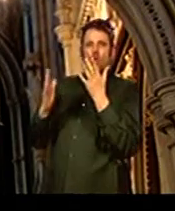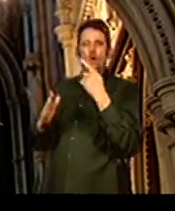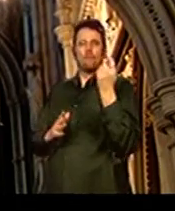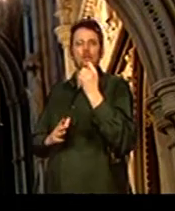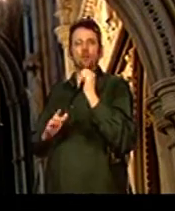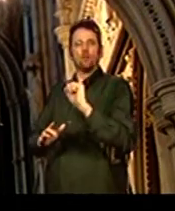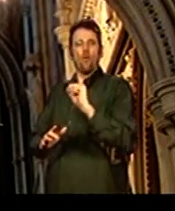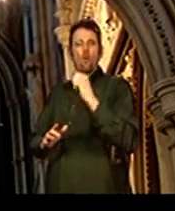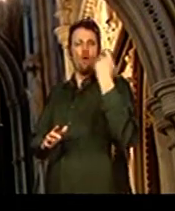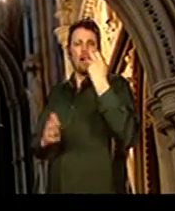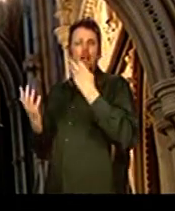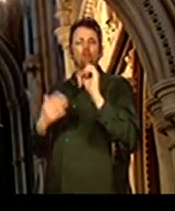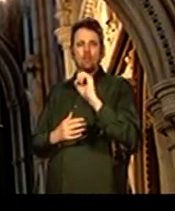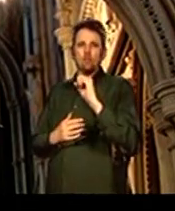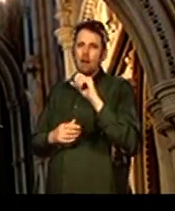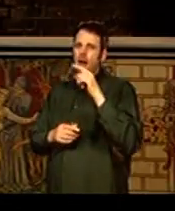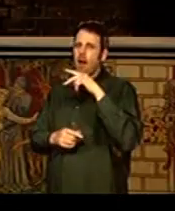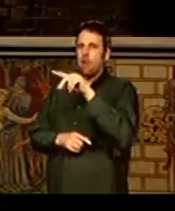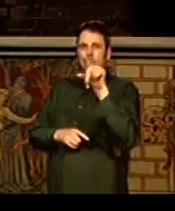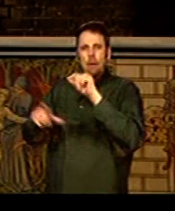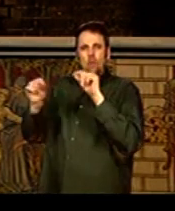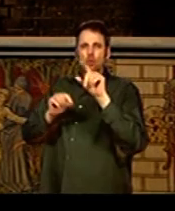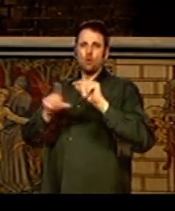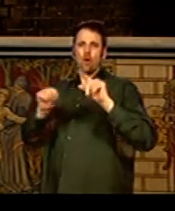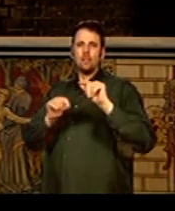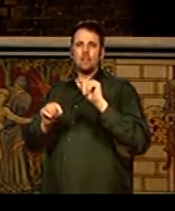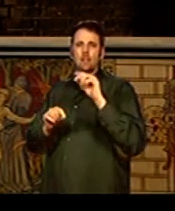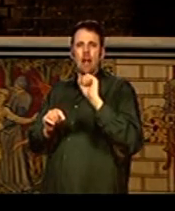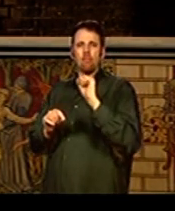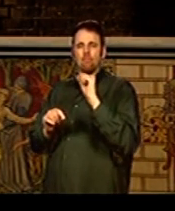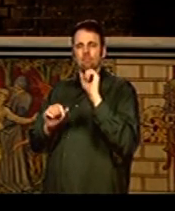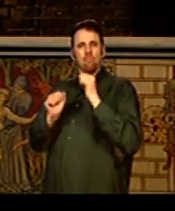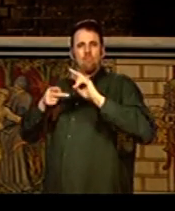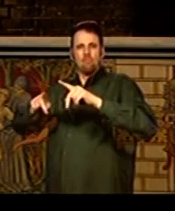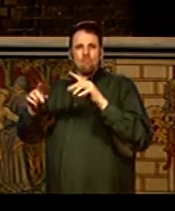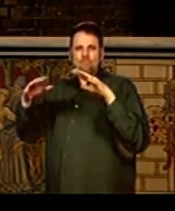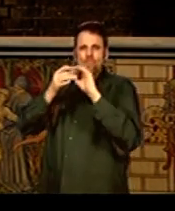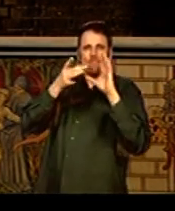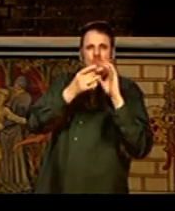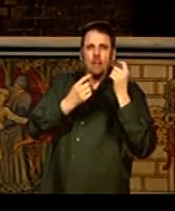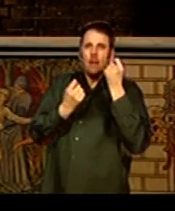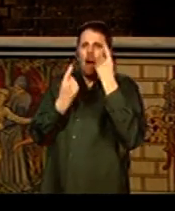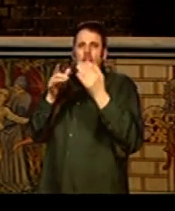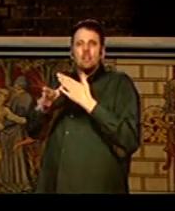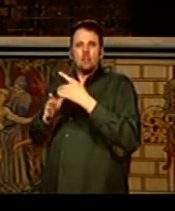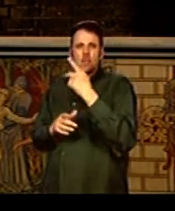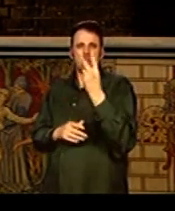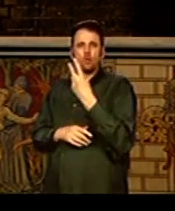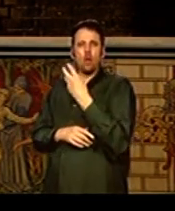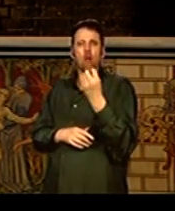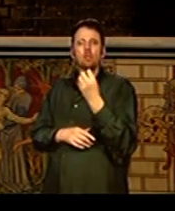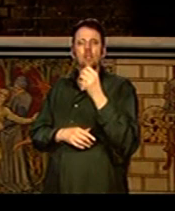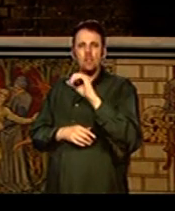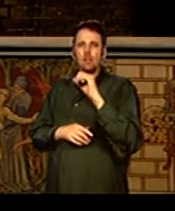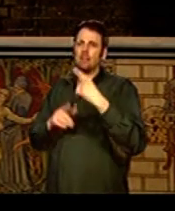to pick and to choose, and so it's quite eclectic in style. His basic ideas were drawn from 13th-century English